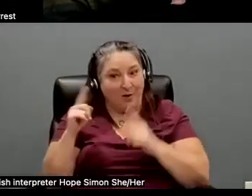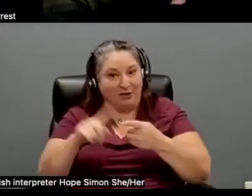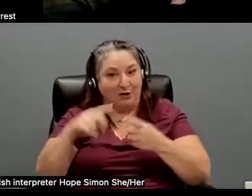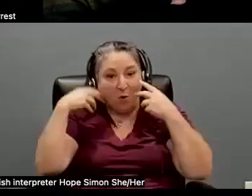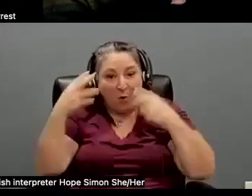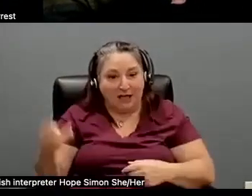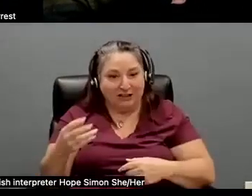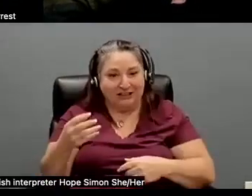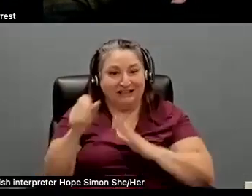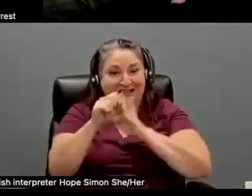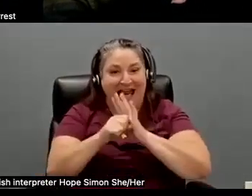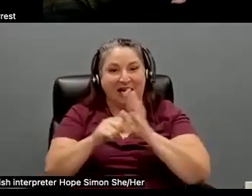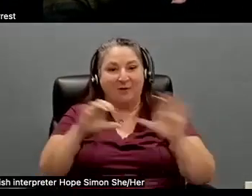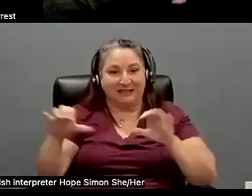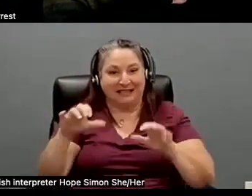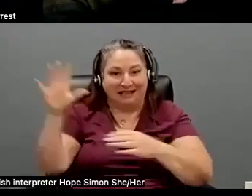second unit work.